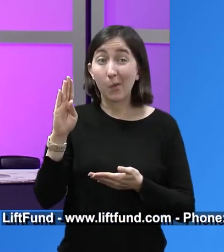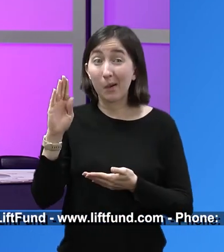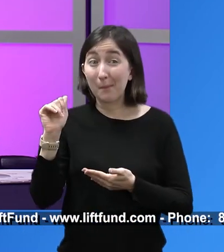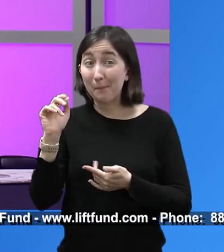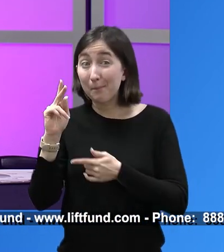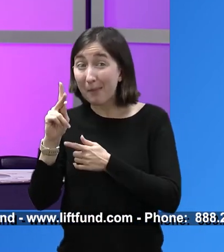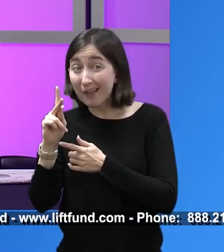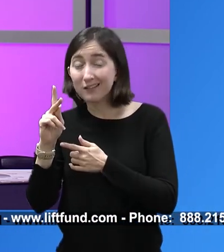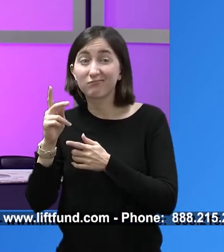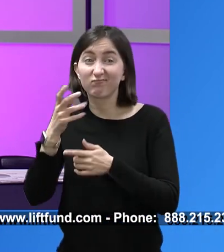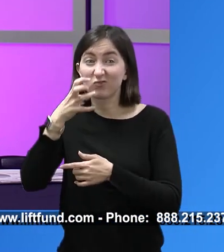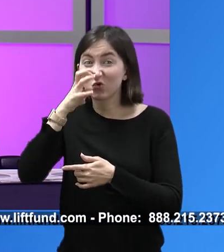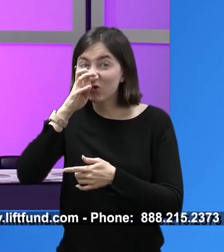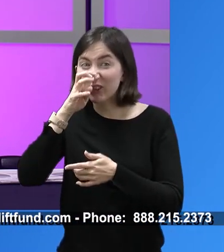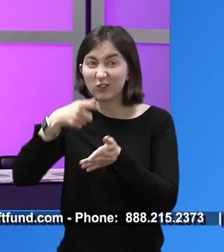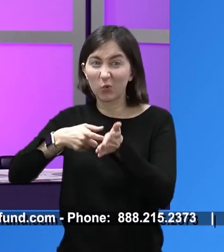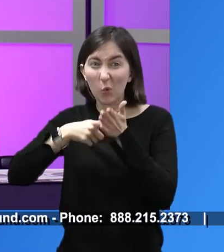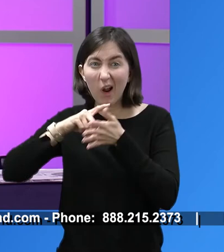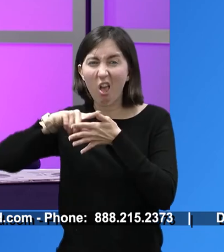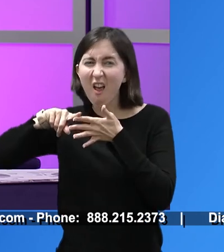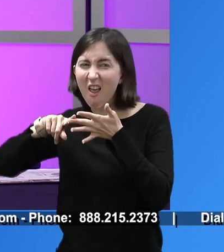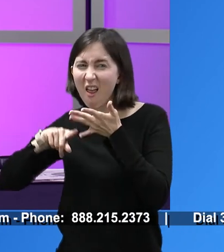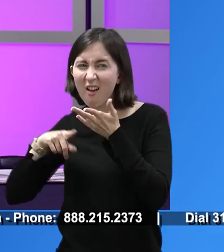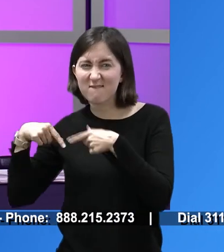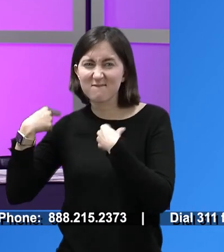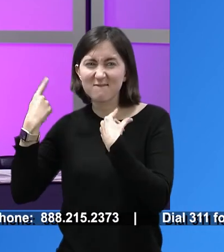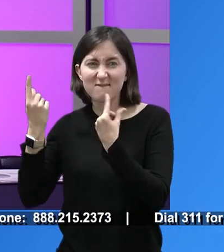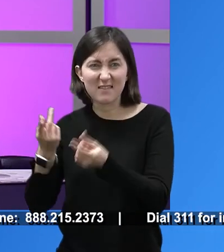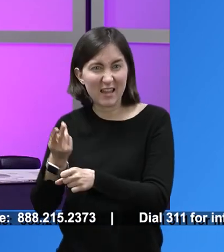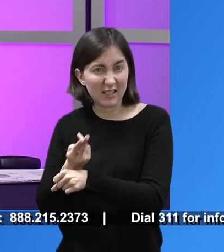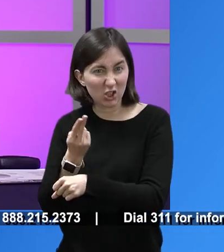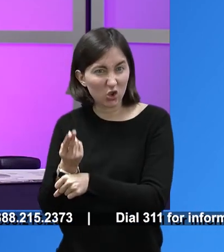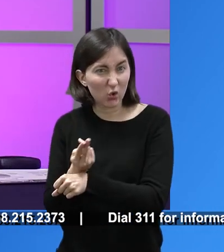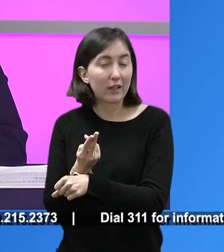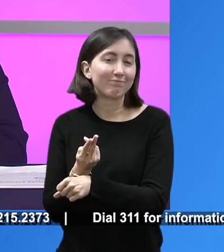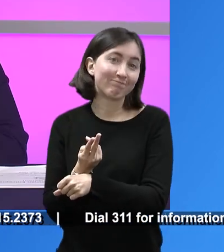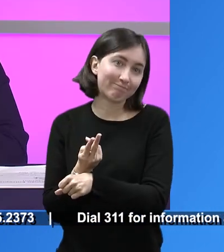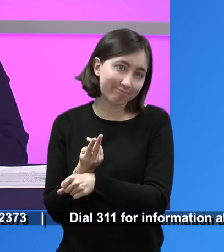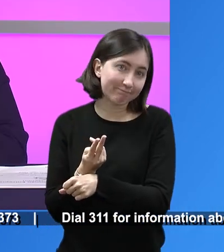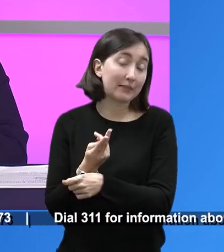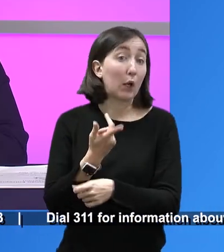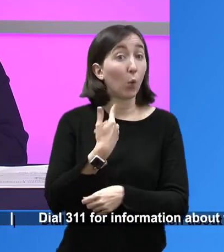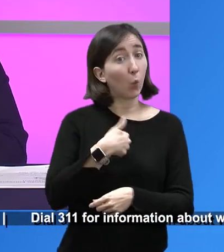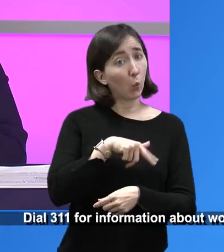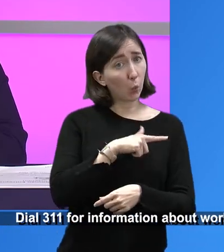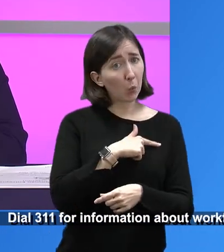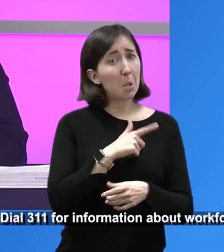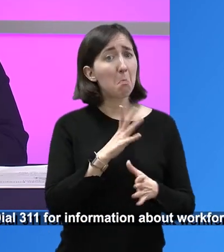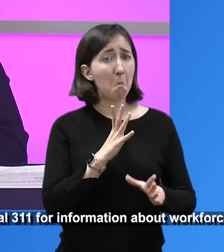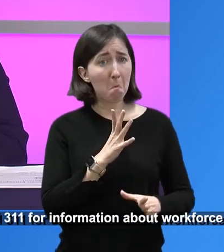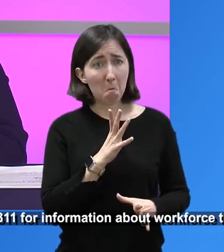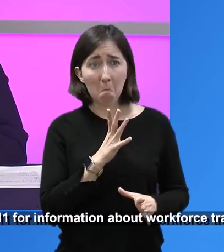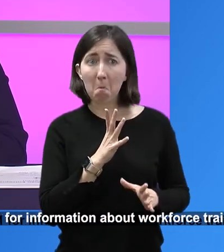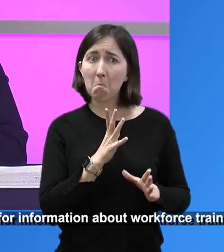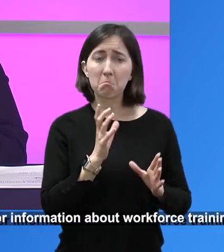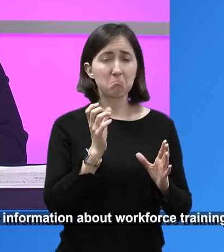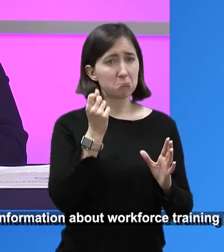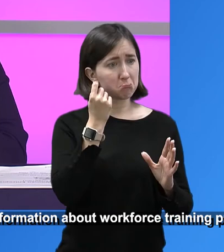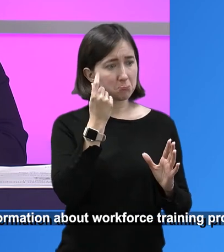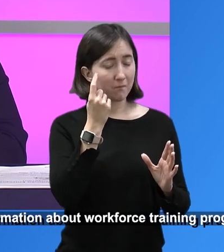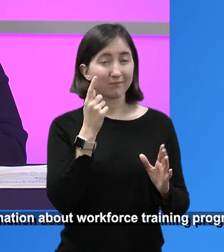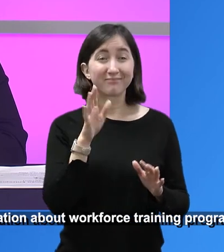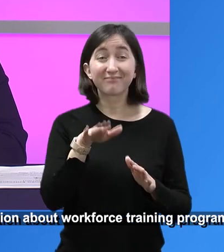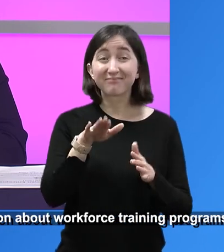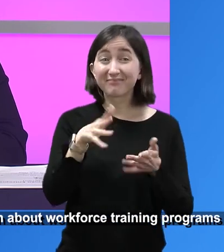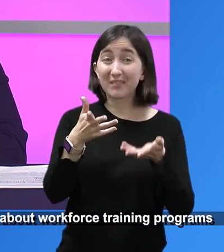Cannot look at other sources of revenue. Right. To pay that loan. Yeah. And if I can go back and just say that if someone is not tech savvy, maybe